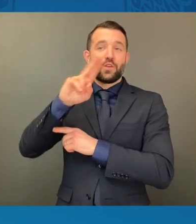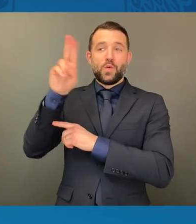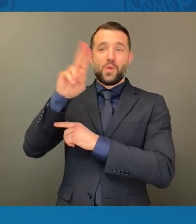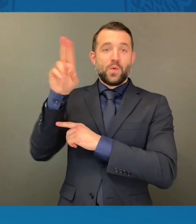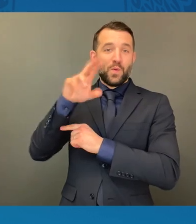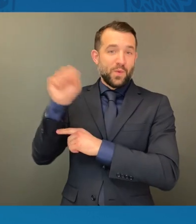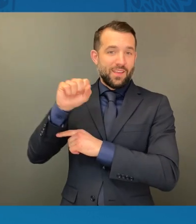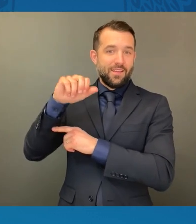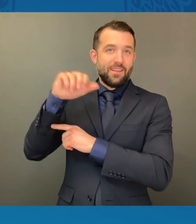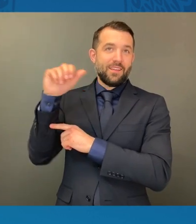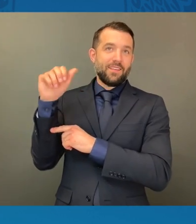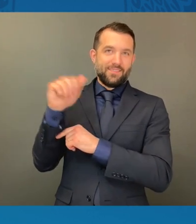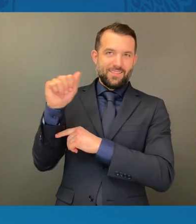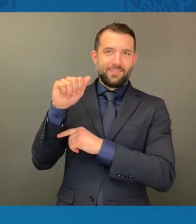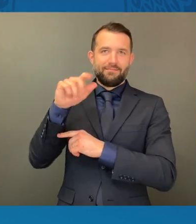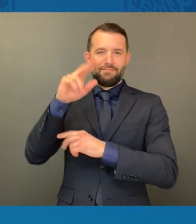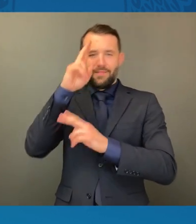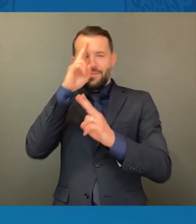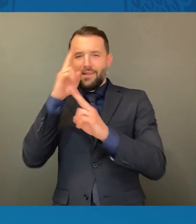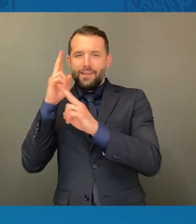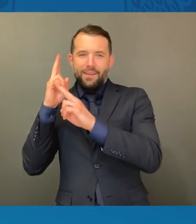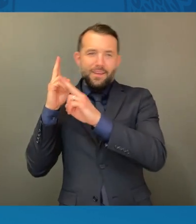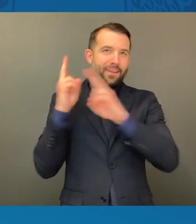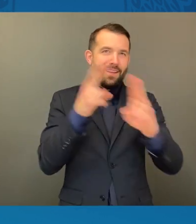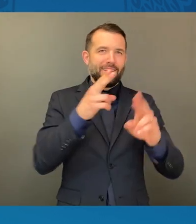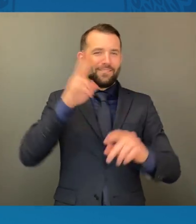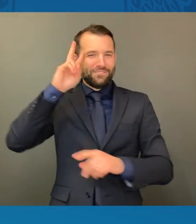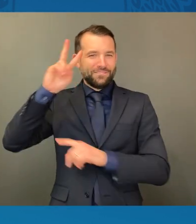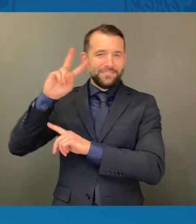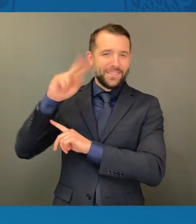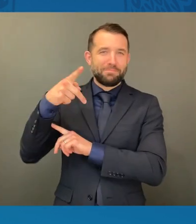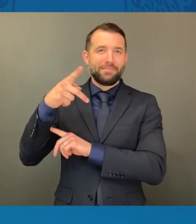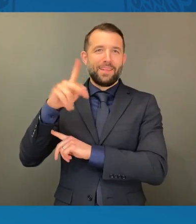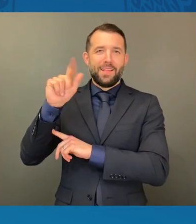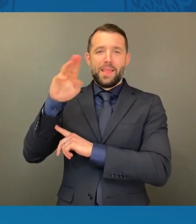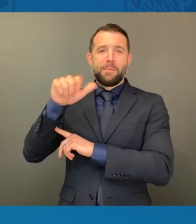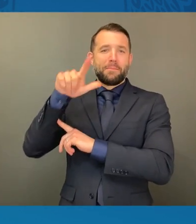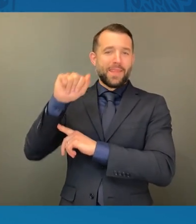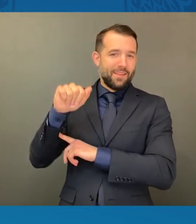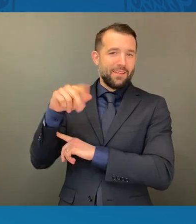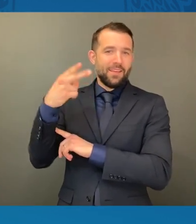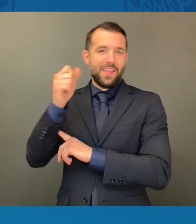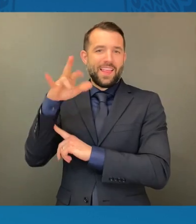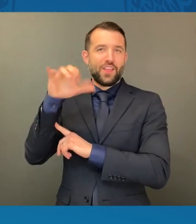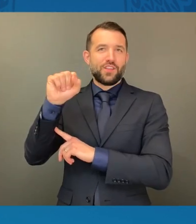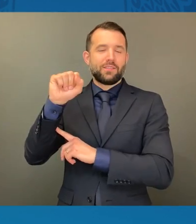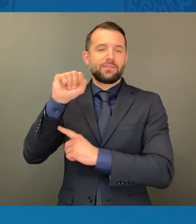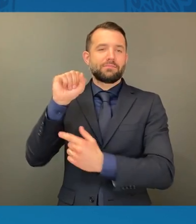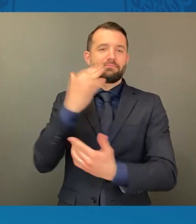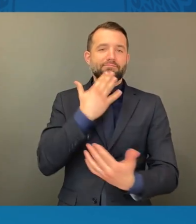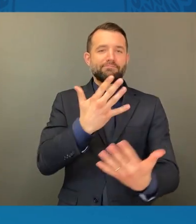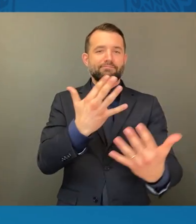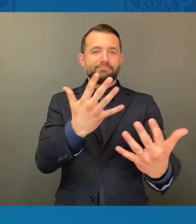the Honorable Vice President Kamala Harris. my